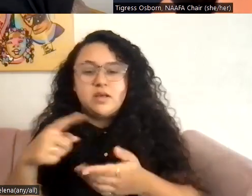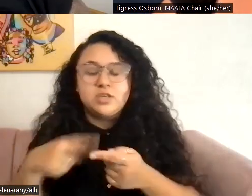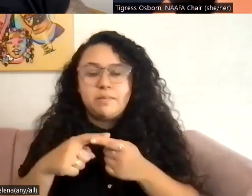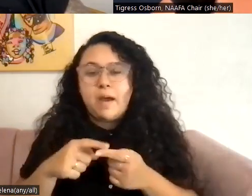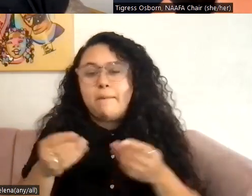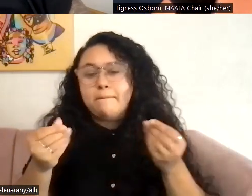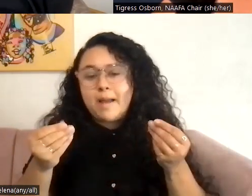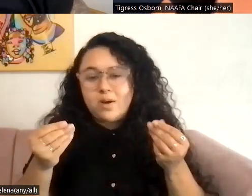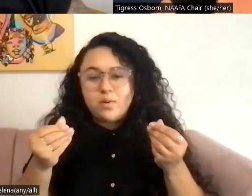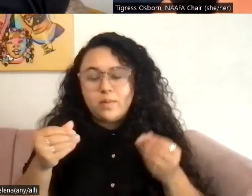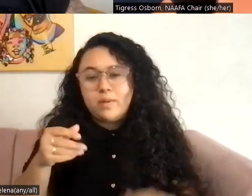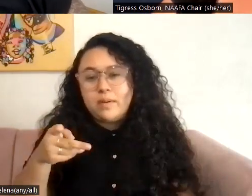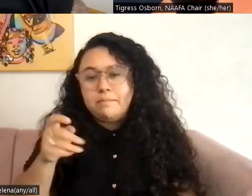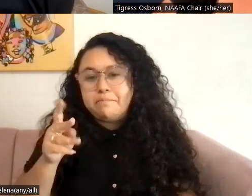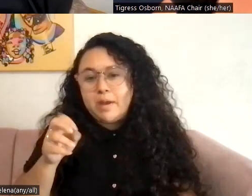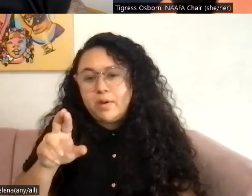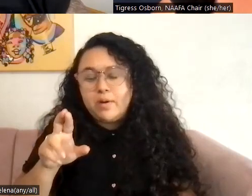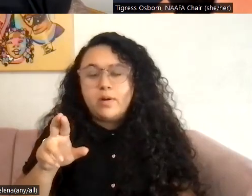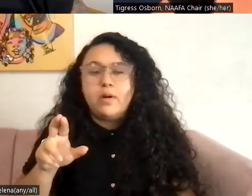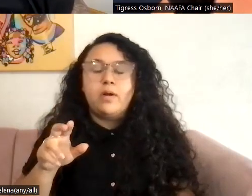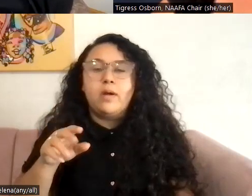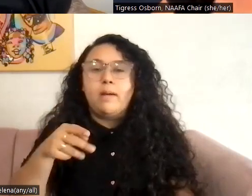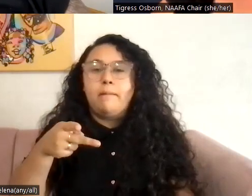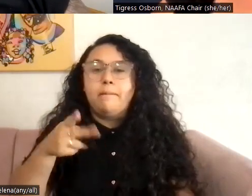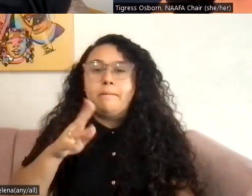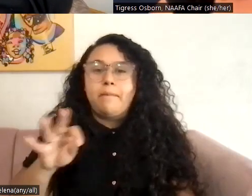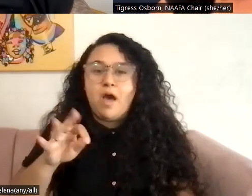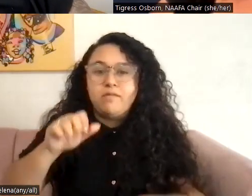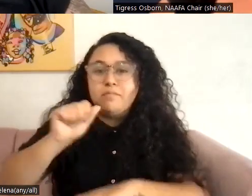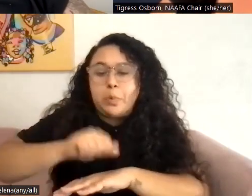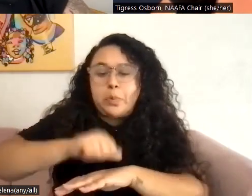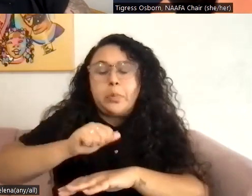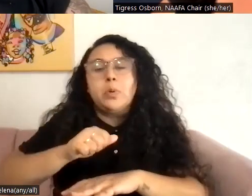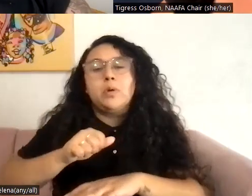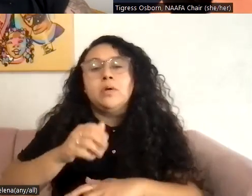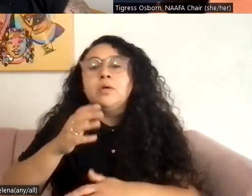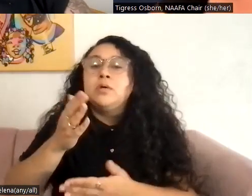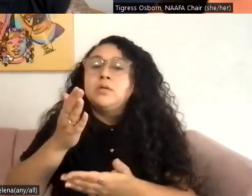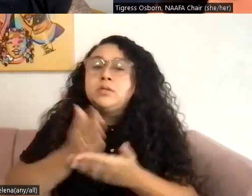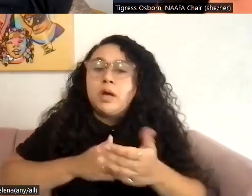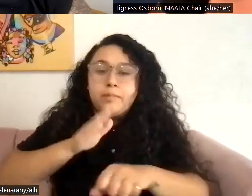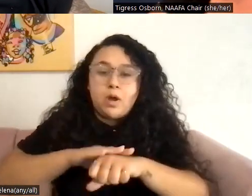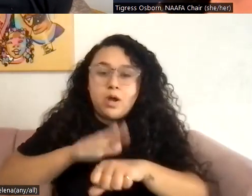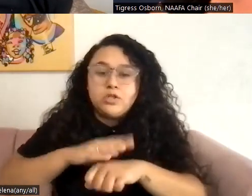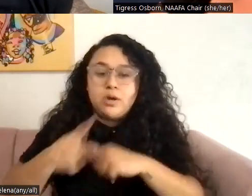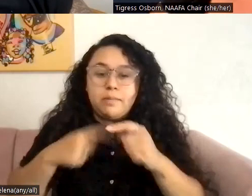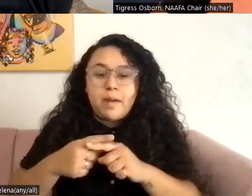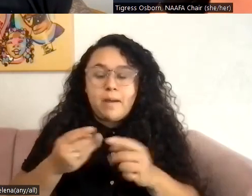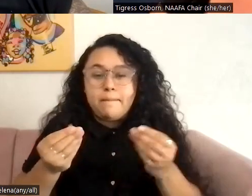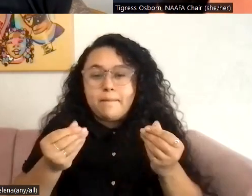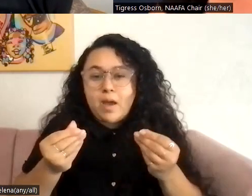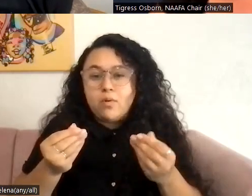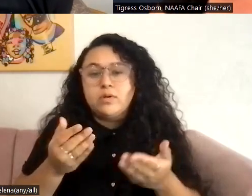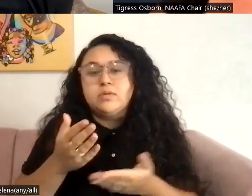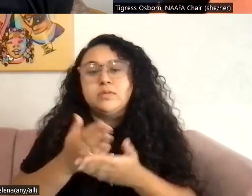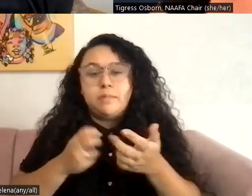um, powder, uh, powder puff to help. Um, there is also some, you know, cautionary tale about powders and some of the